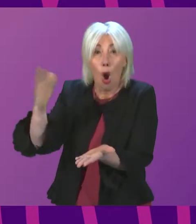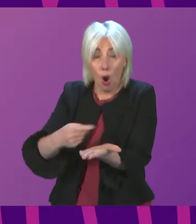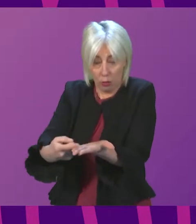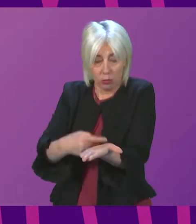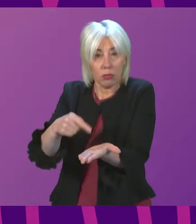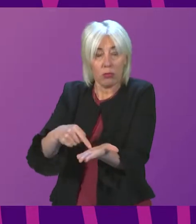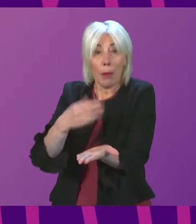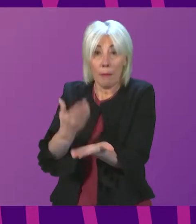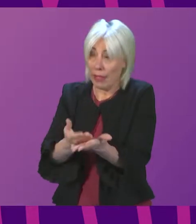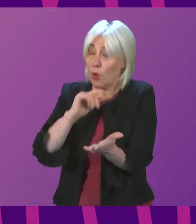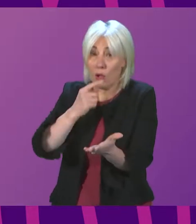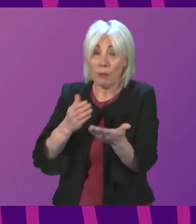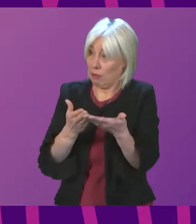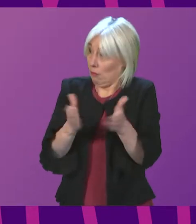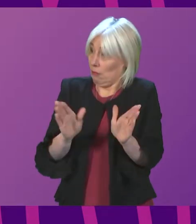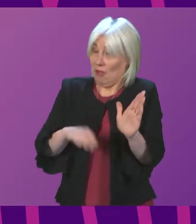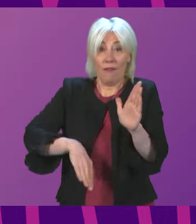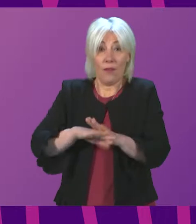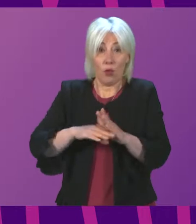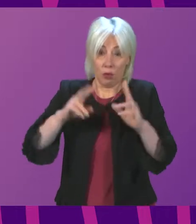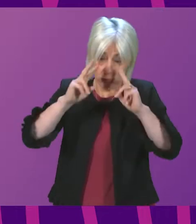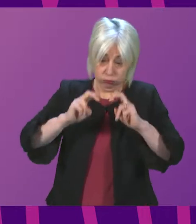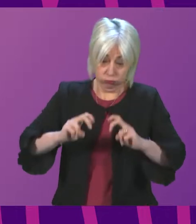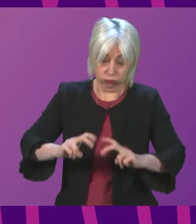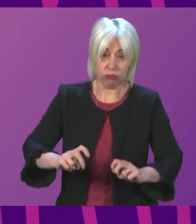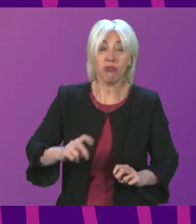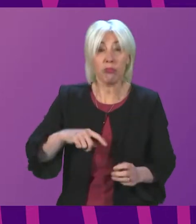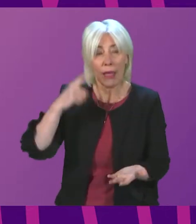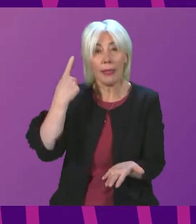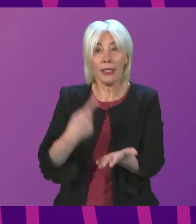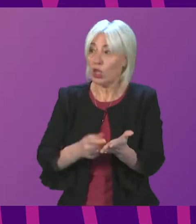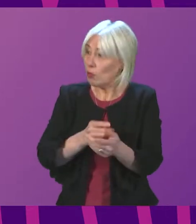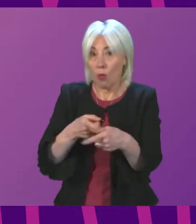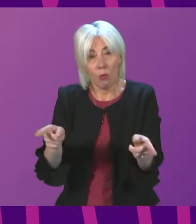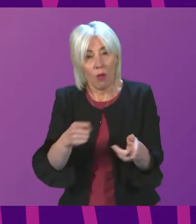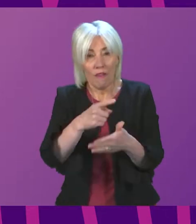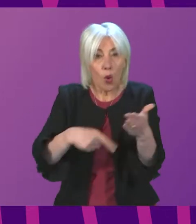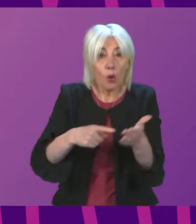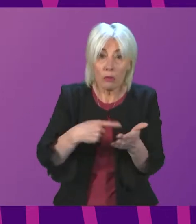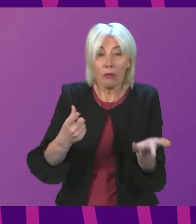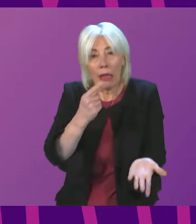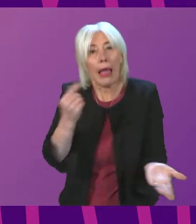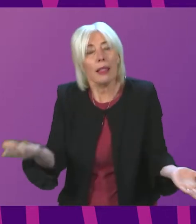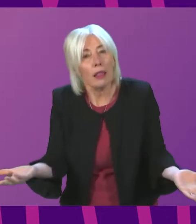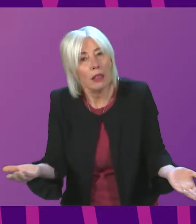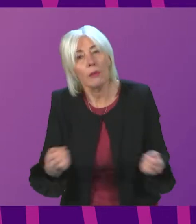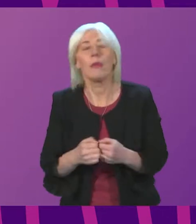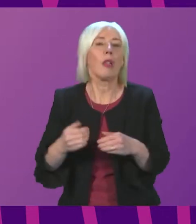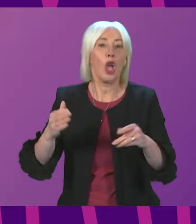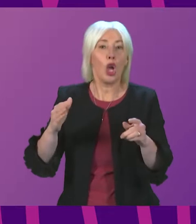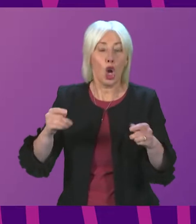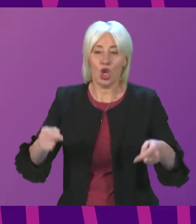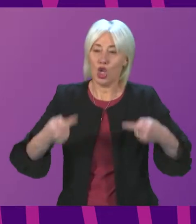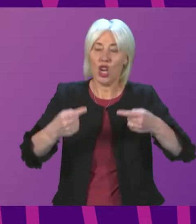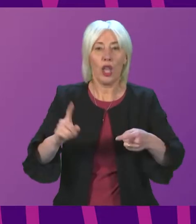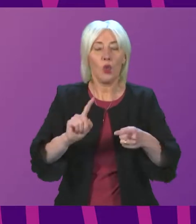be subject to full and proper scrutiny and decision through votes of this Parliament. The task is, the challenge is,